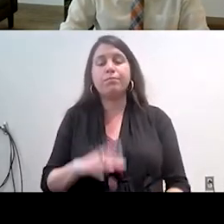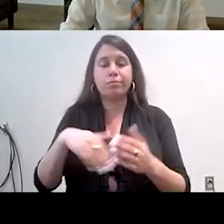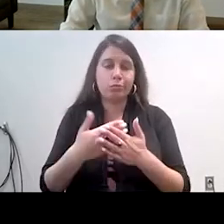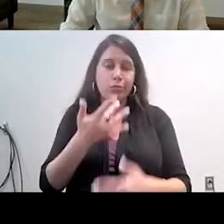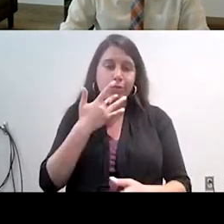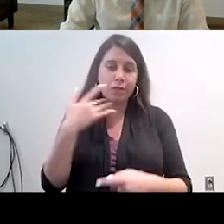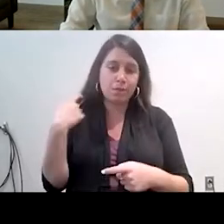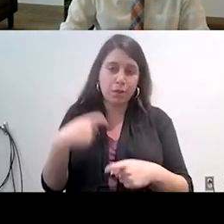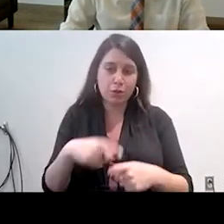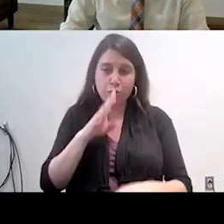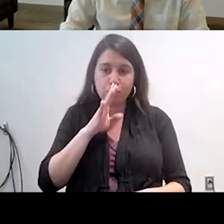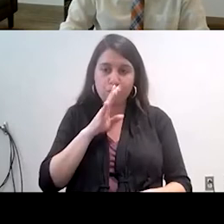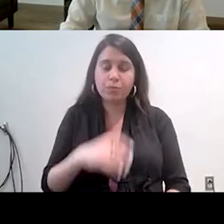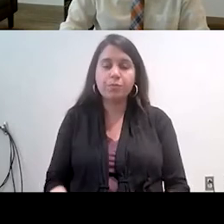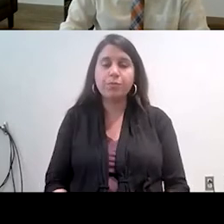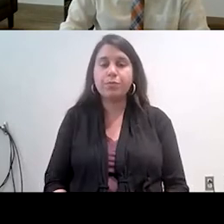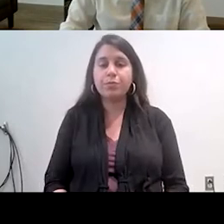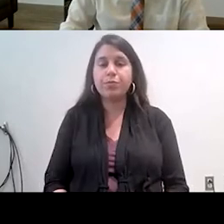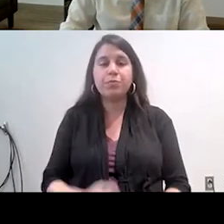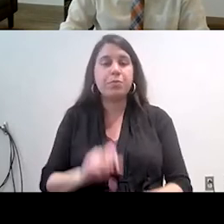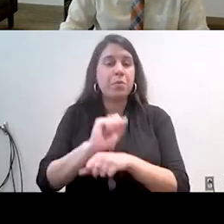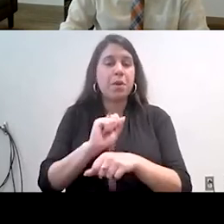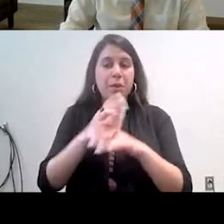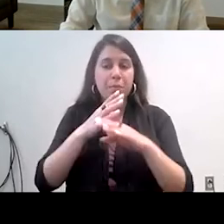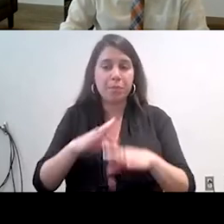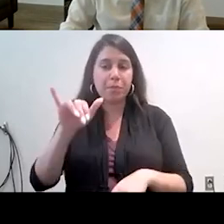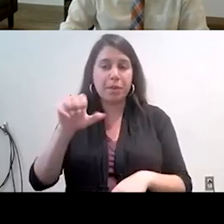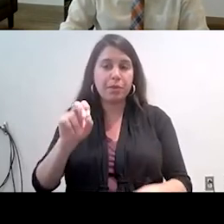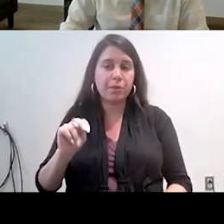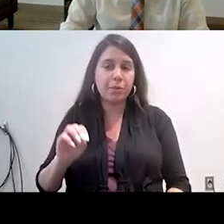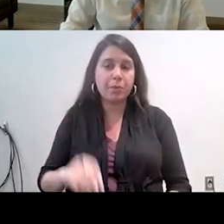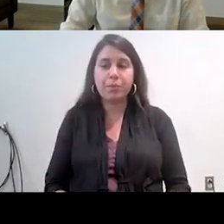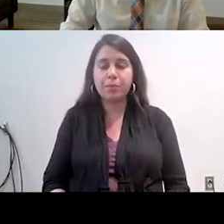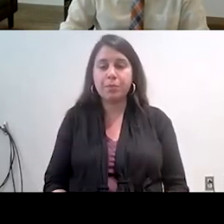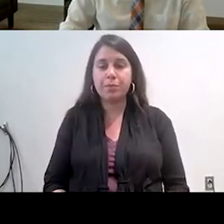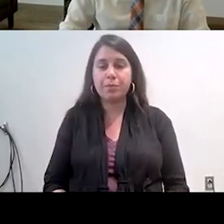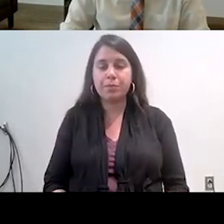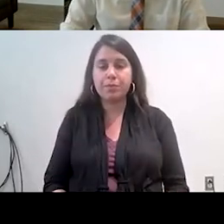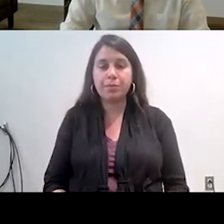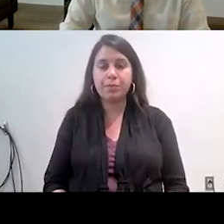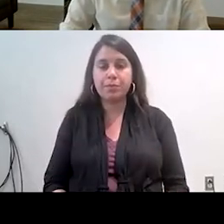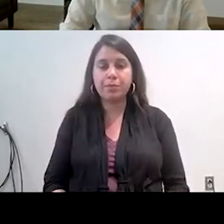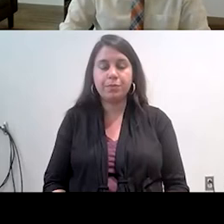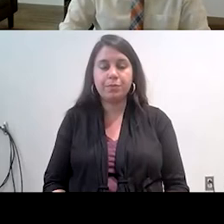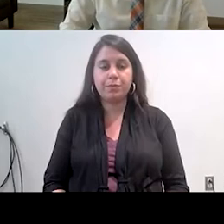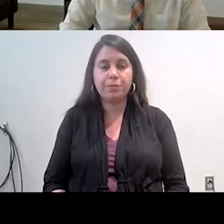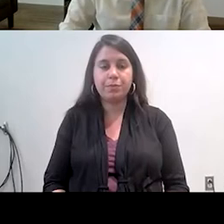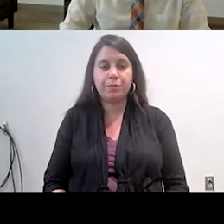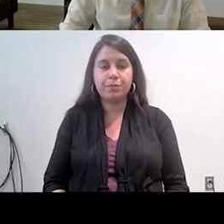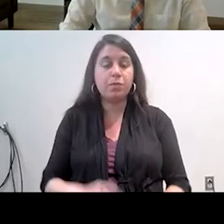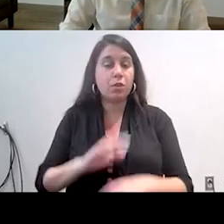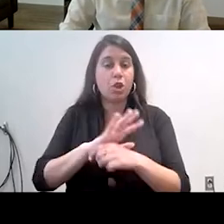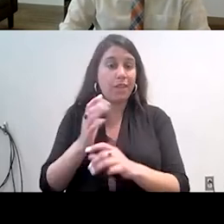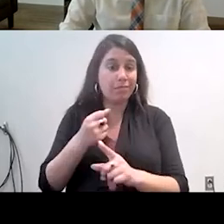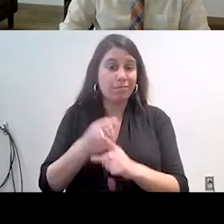and as you can see there was only a few of them were employed and so when COVID hit all 18